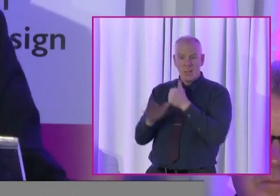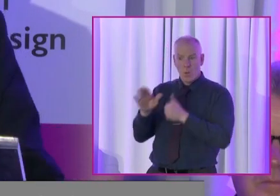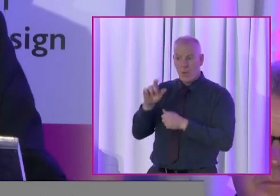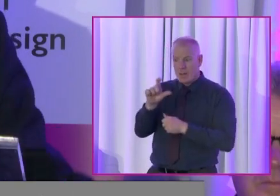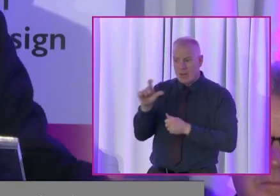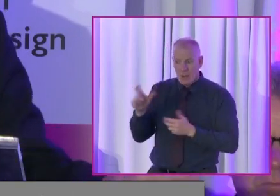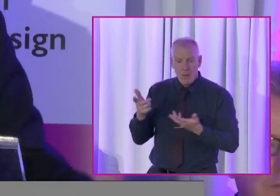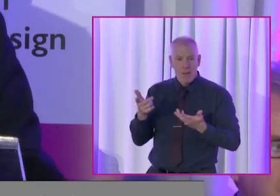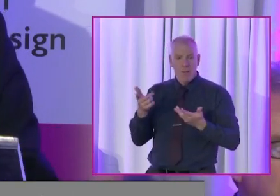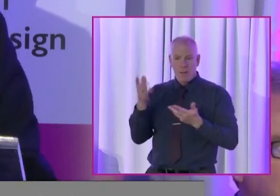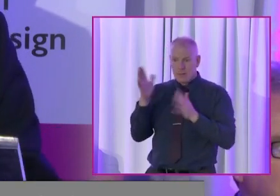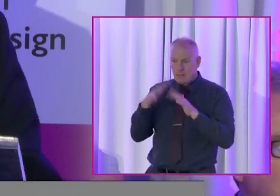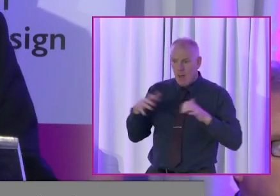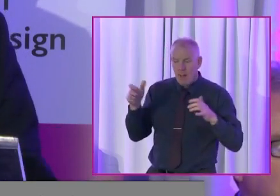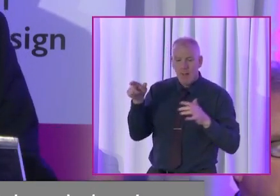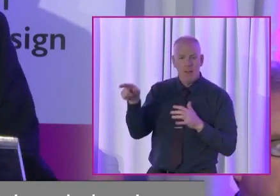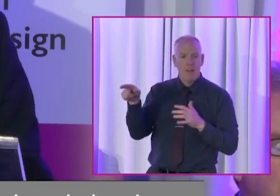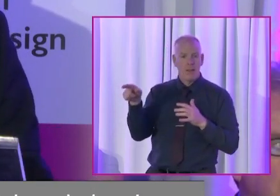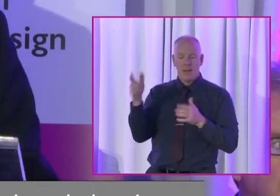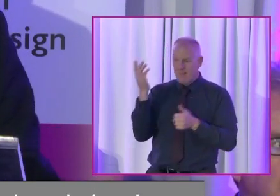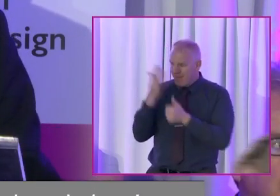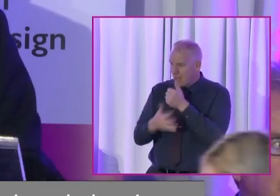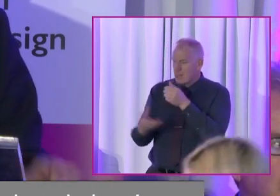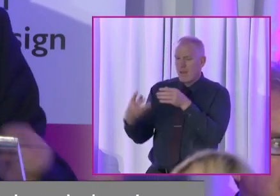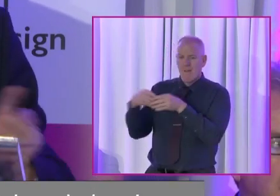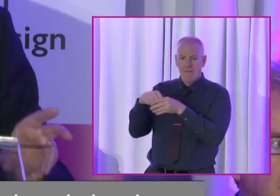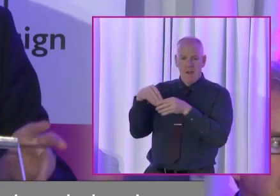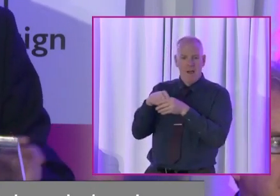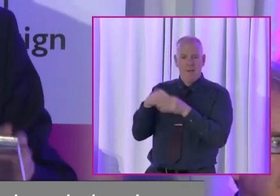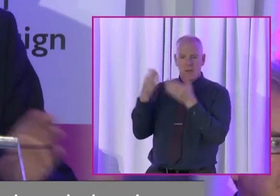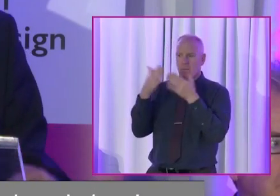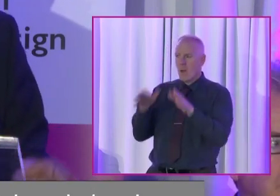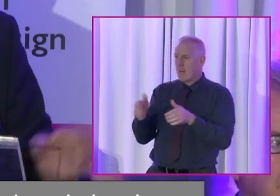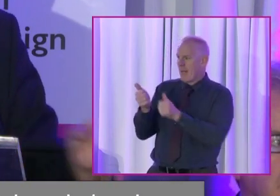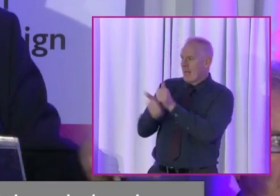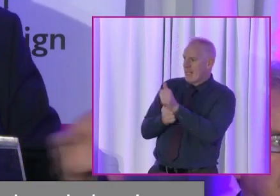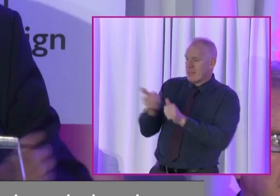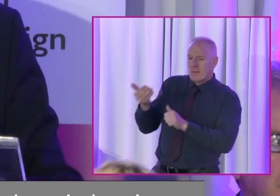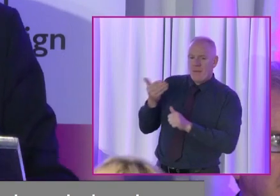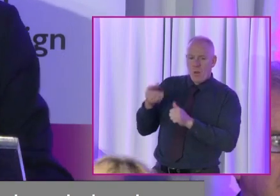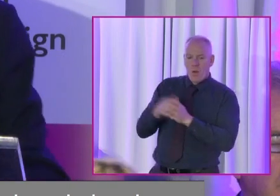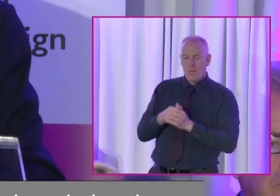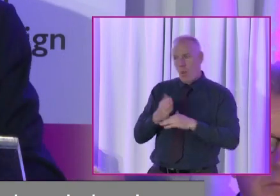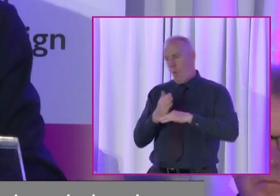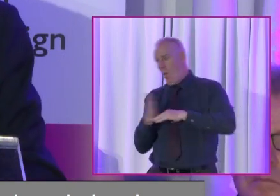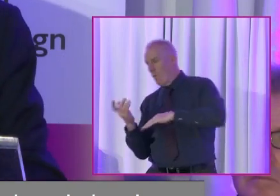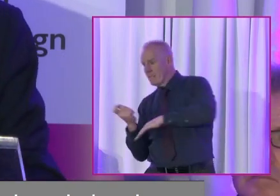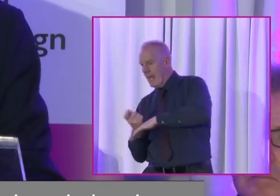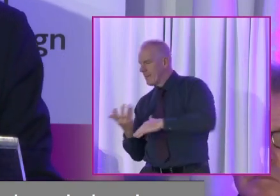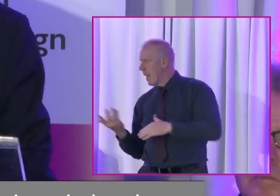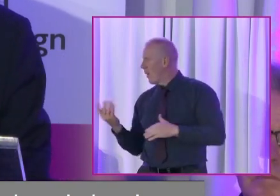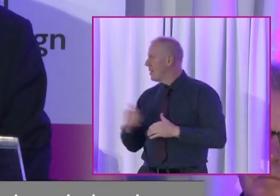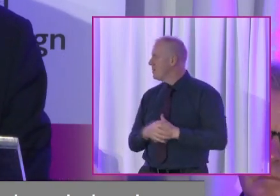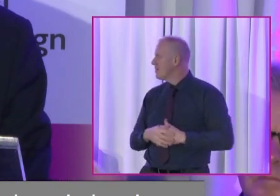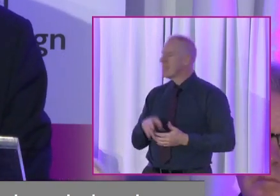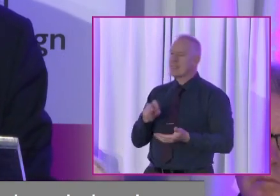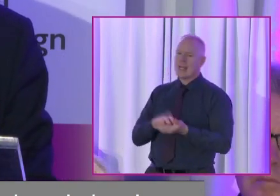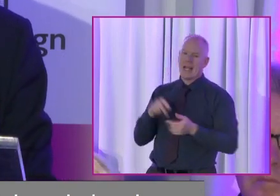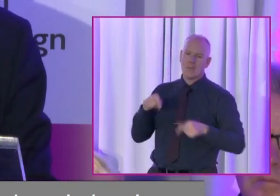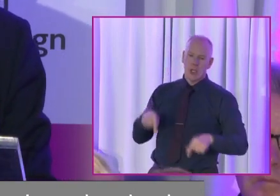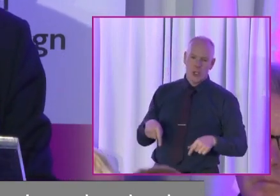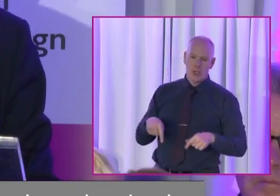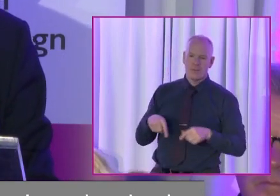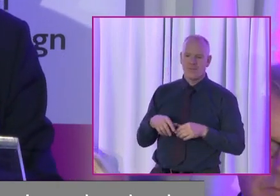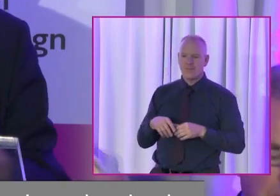authorities and in the Dáil and Senate have been involved in public activities. I'm way over time delighted to be here